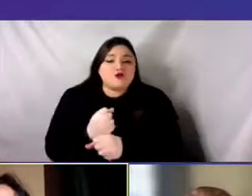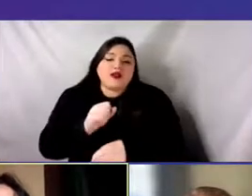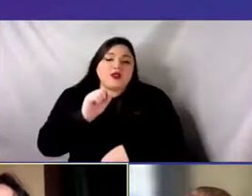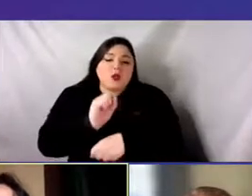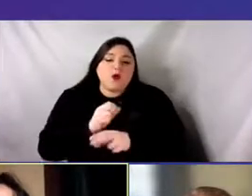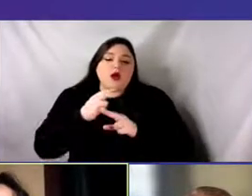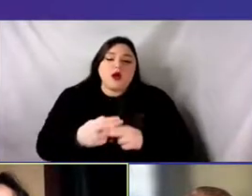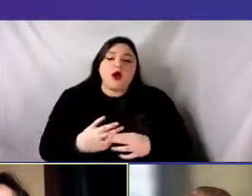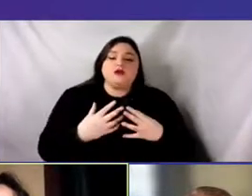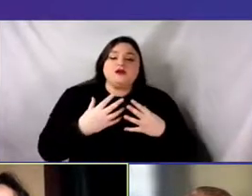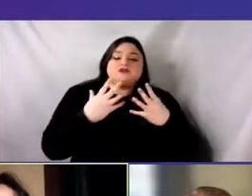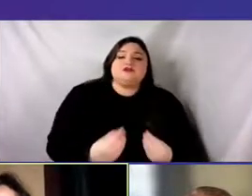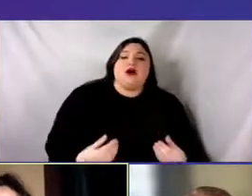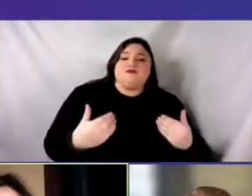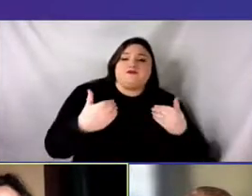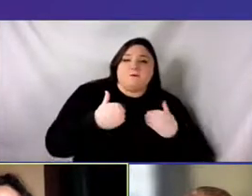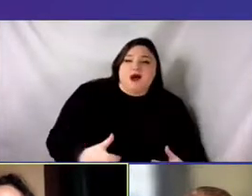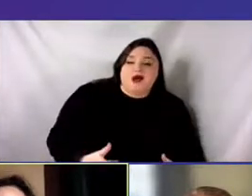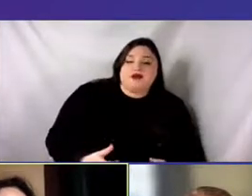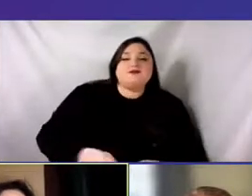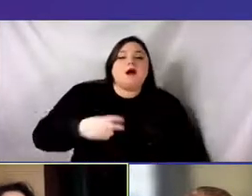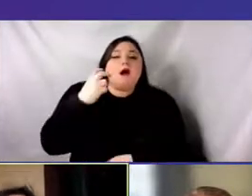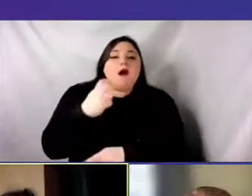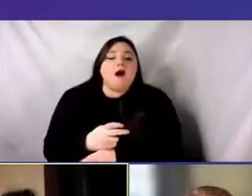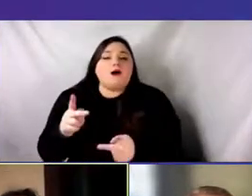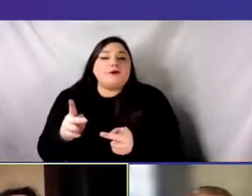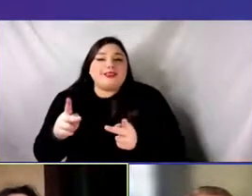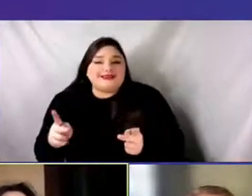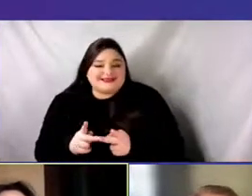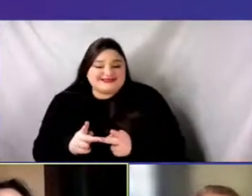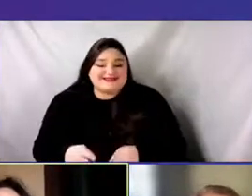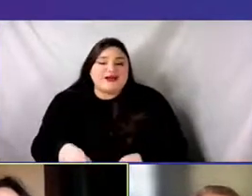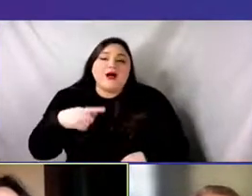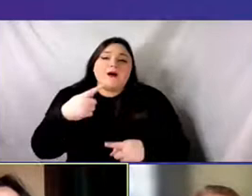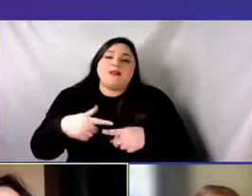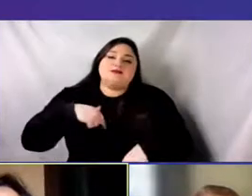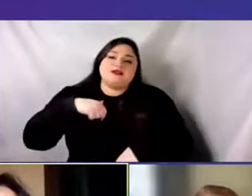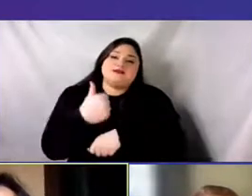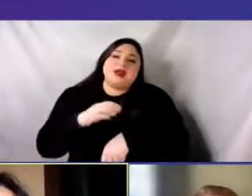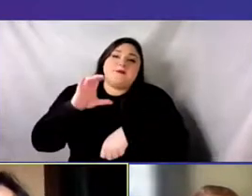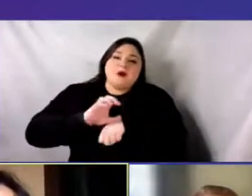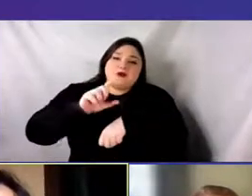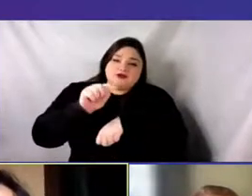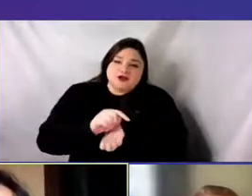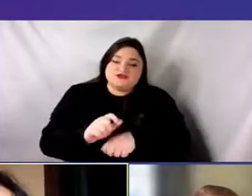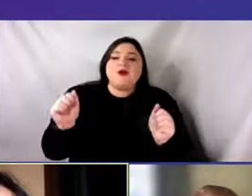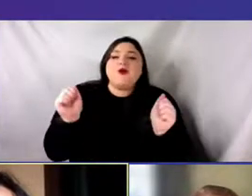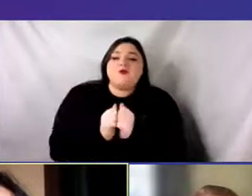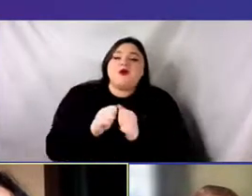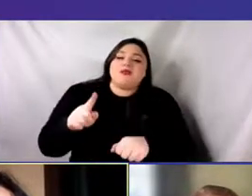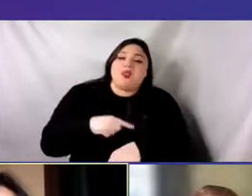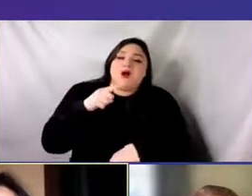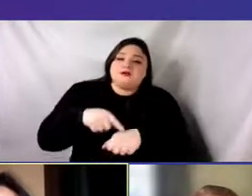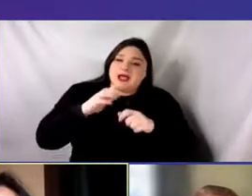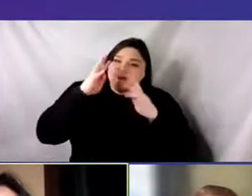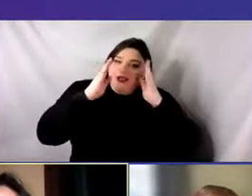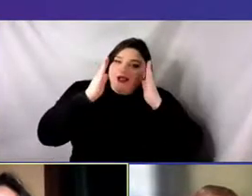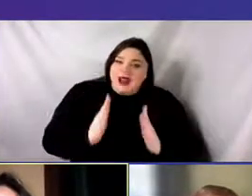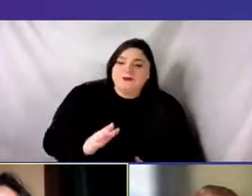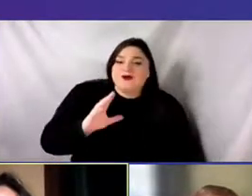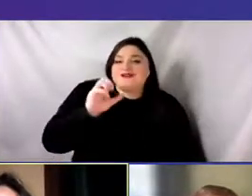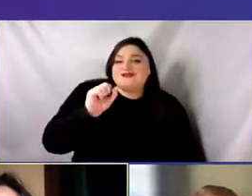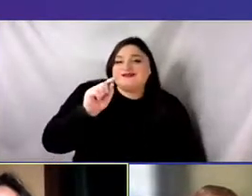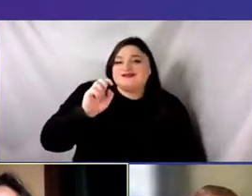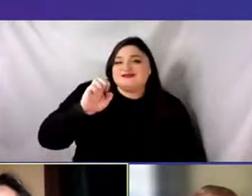Um, and I'm starting a consultancy with long-time collaborator, Stephanie George, The Nerve Studio, where we're working with